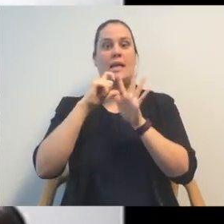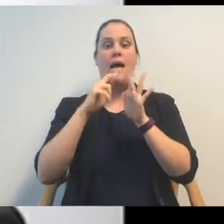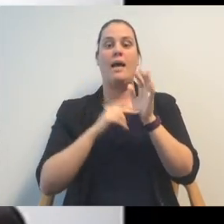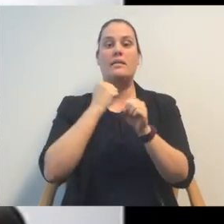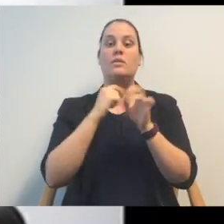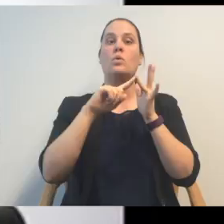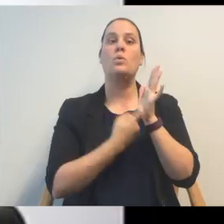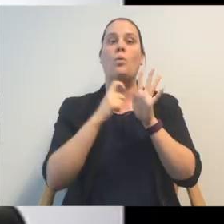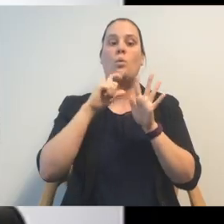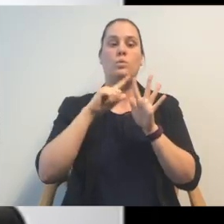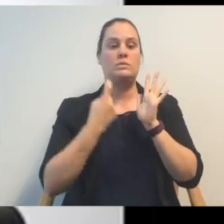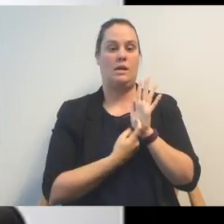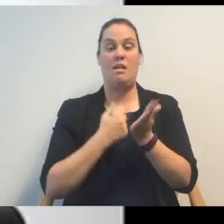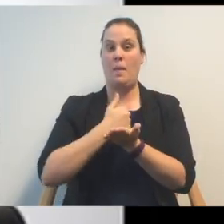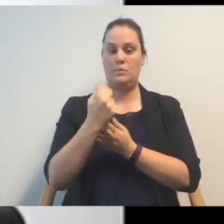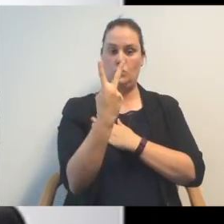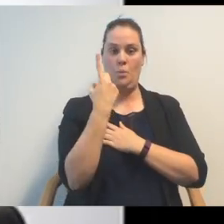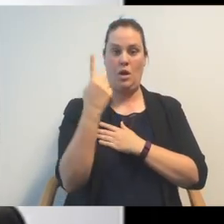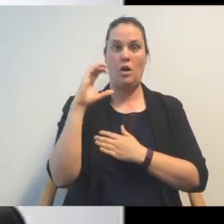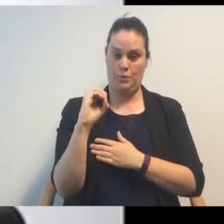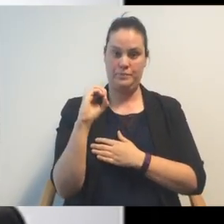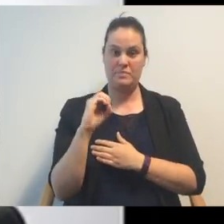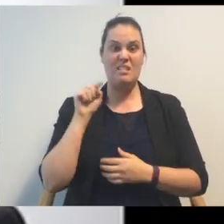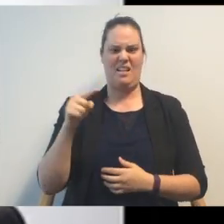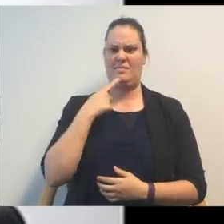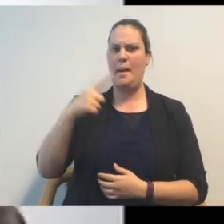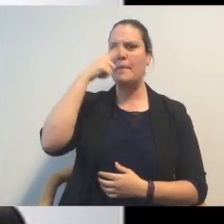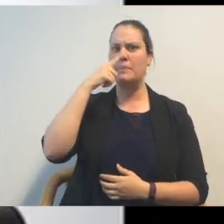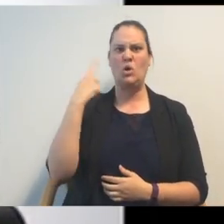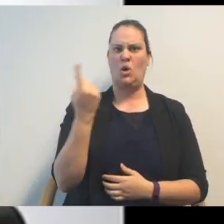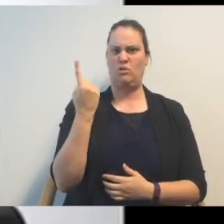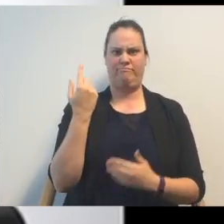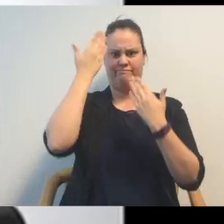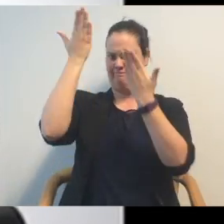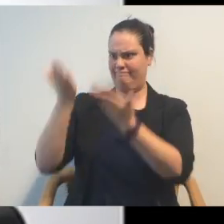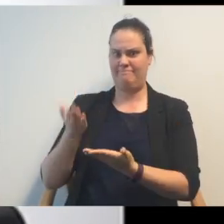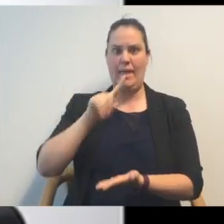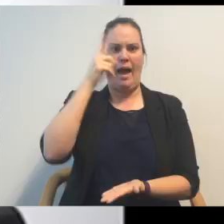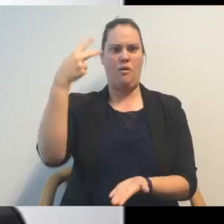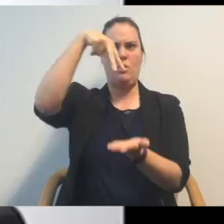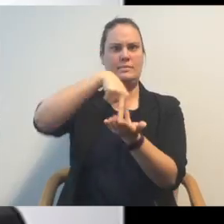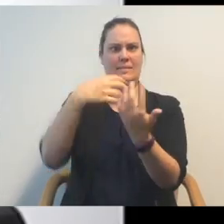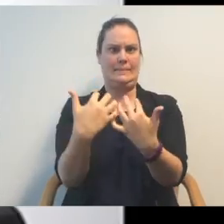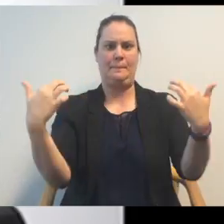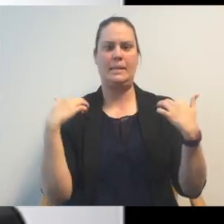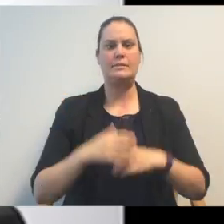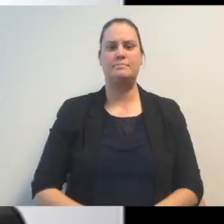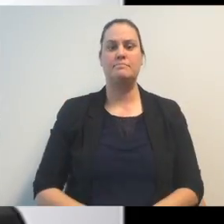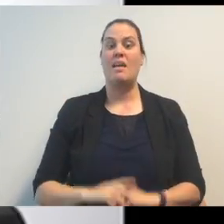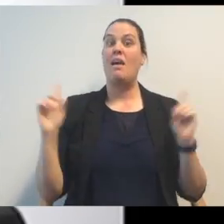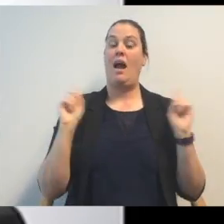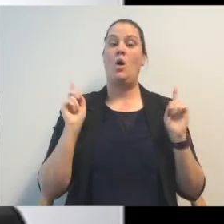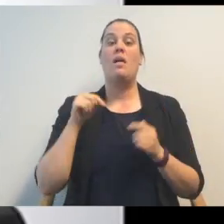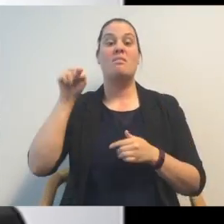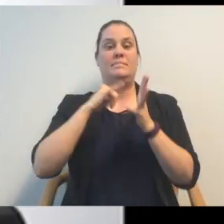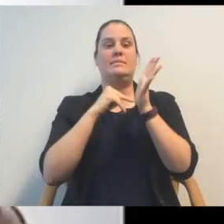allowed onto the floor of the Assembly. So by changing this Standing Order, a member can have an Auslan interpreter